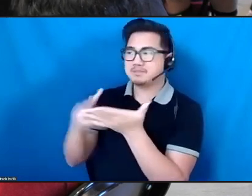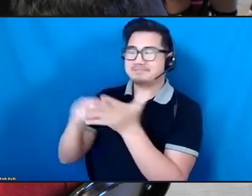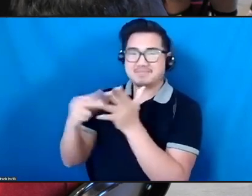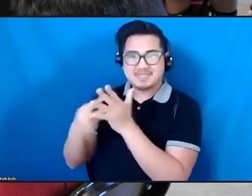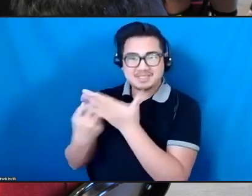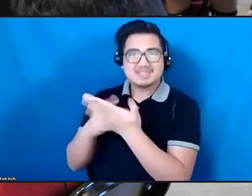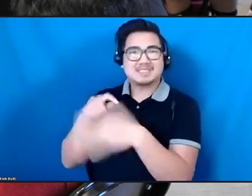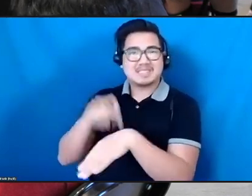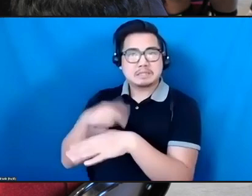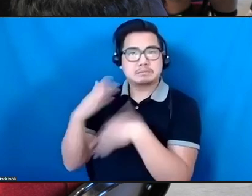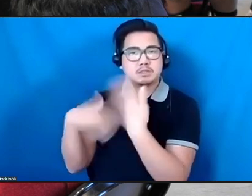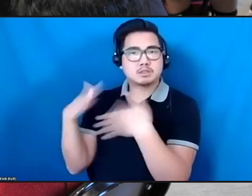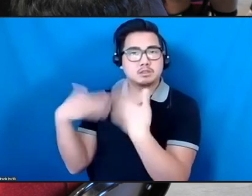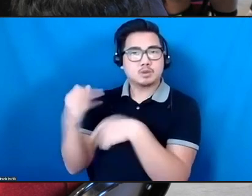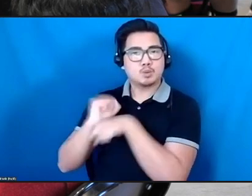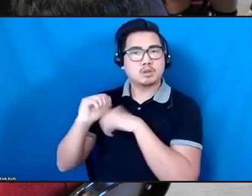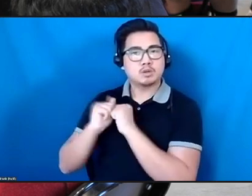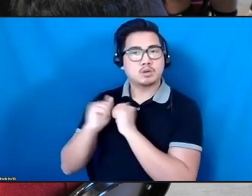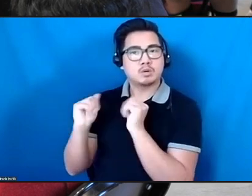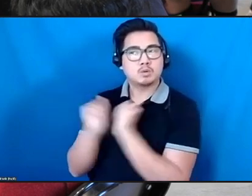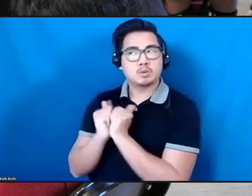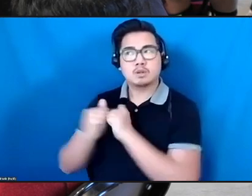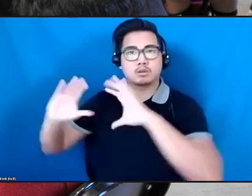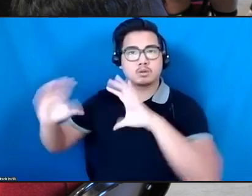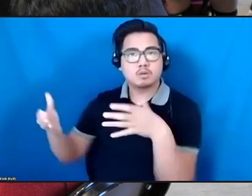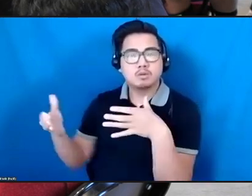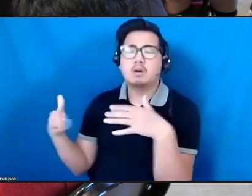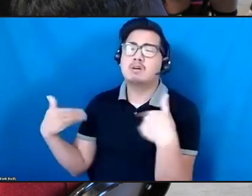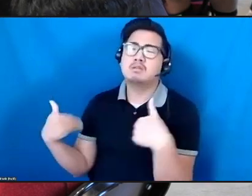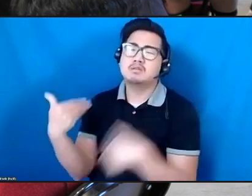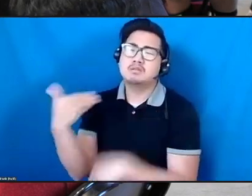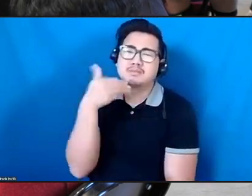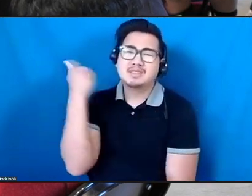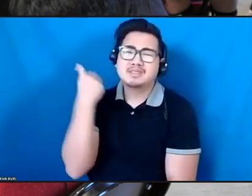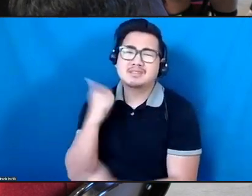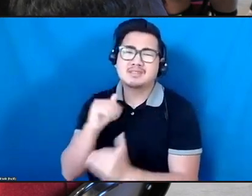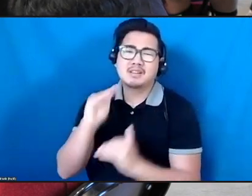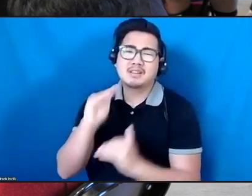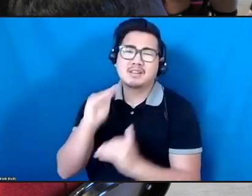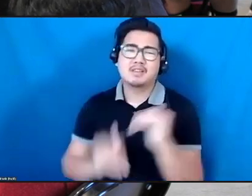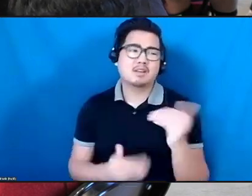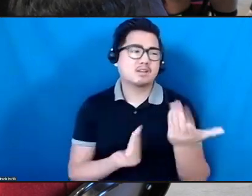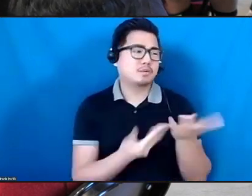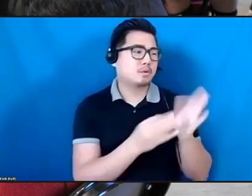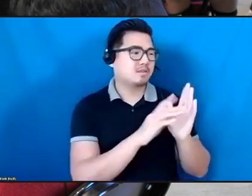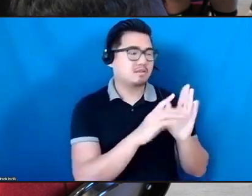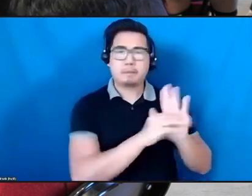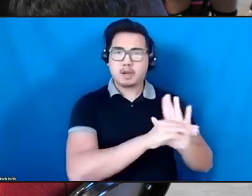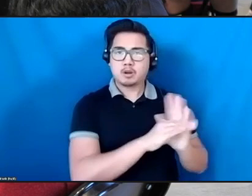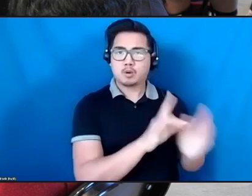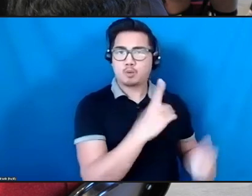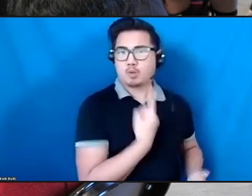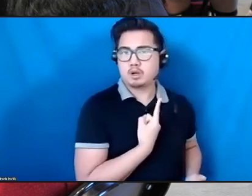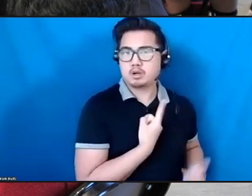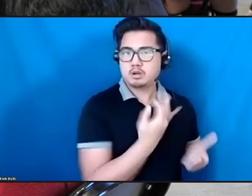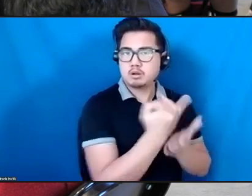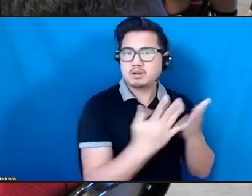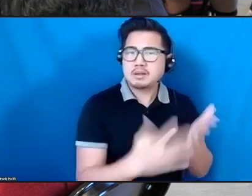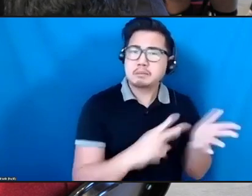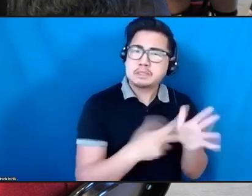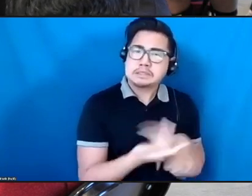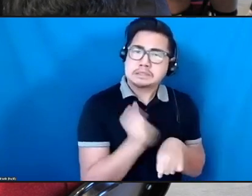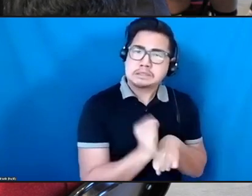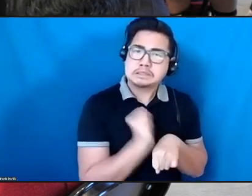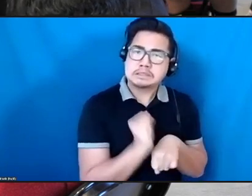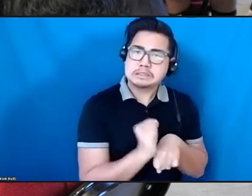collective is so much better in every sense than the model of having to go out and do this one thing here and do this